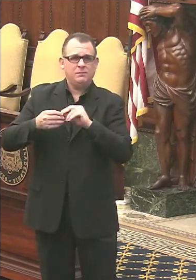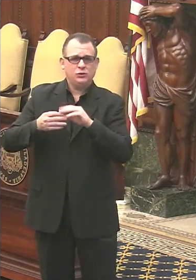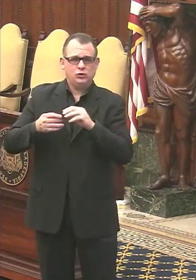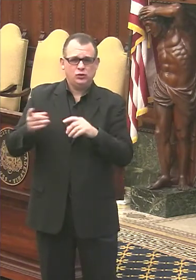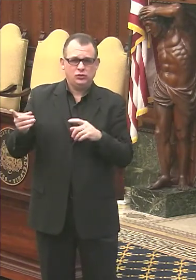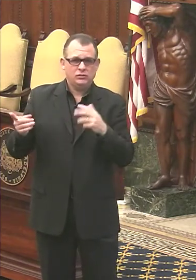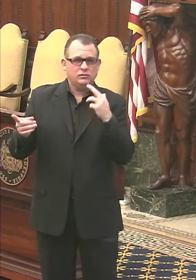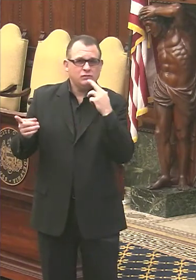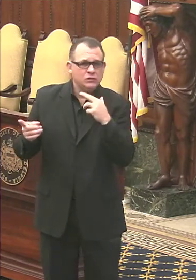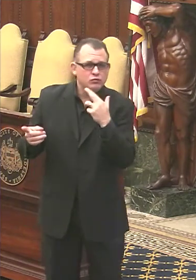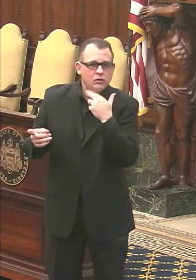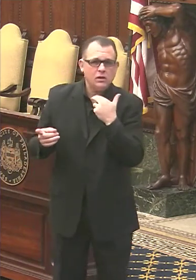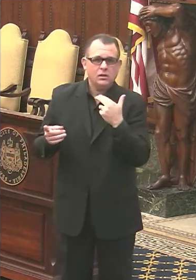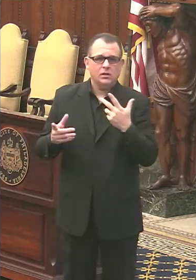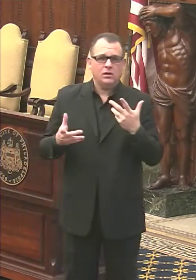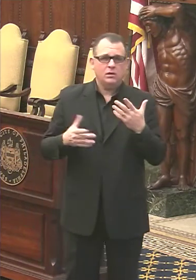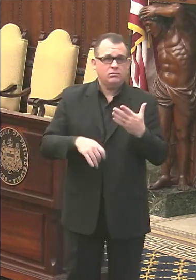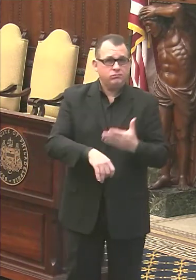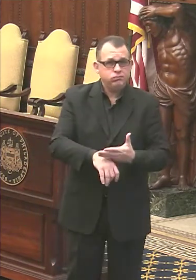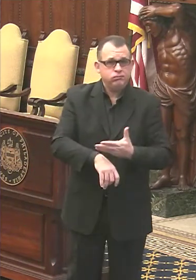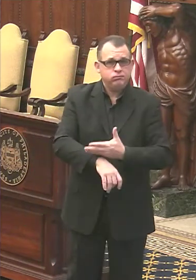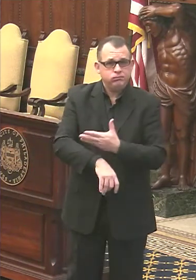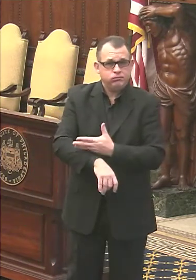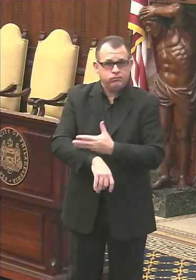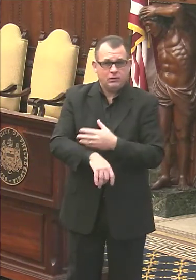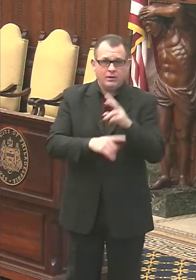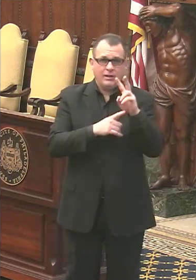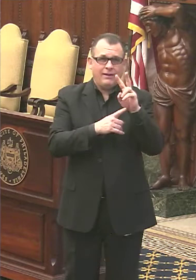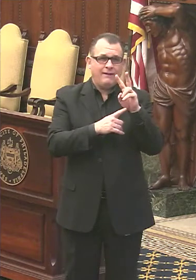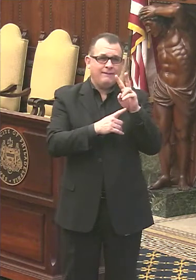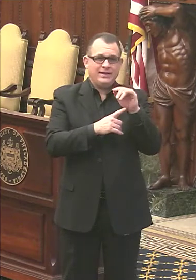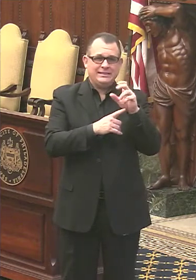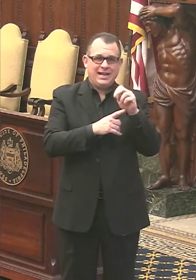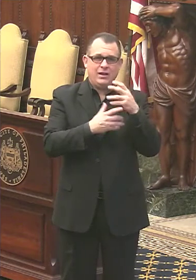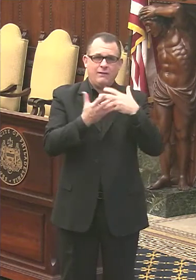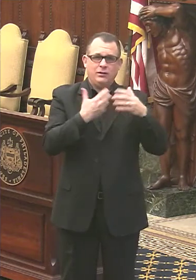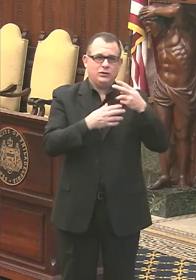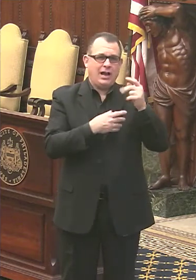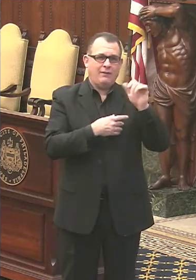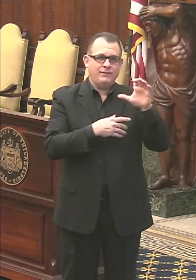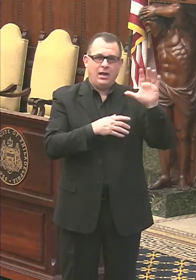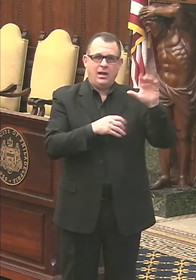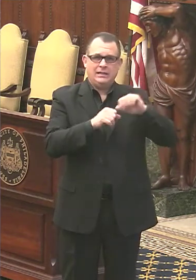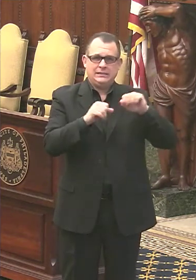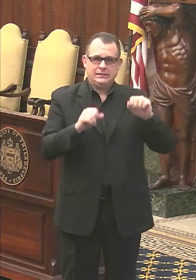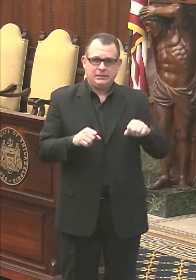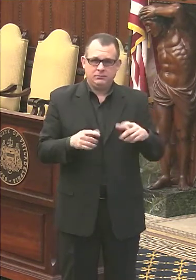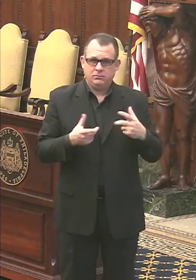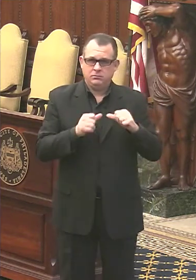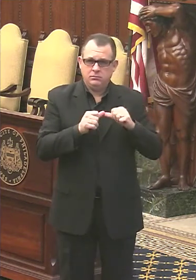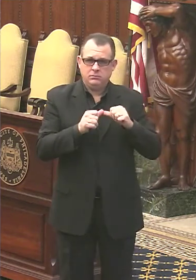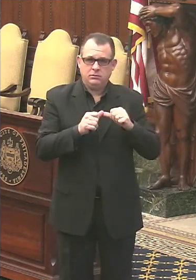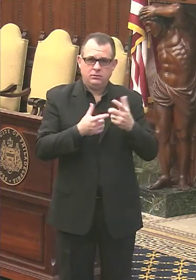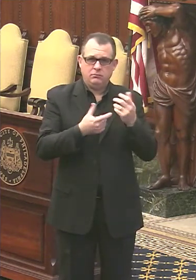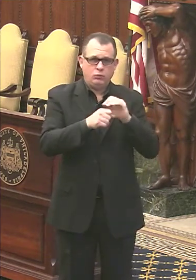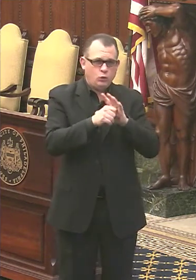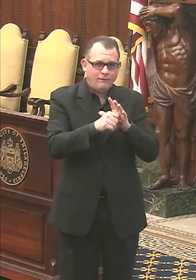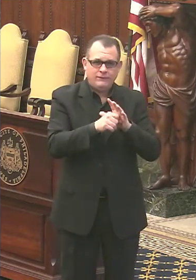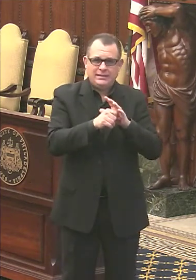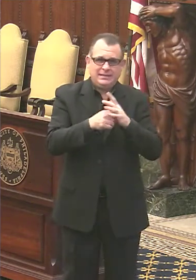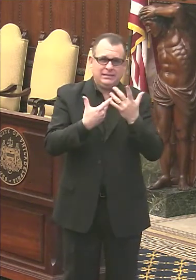restaurants upgrading their ventilation in order to keep the, um, virus from, you know,